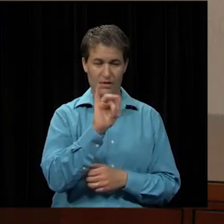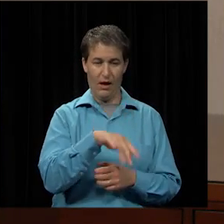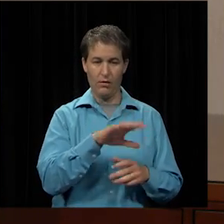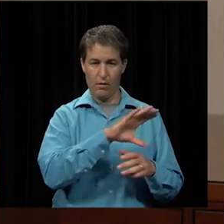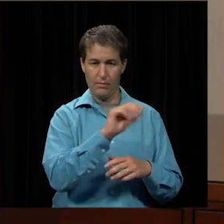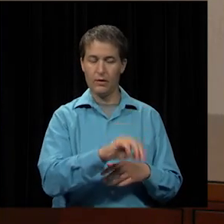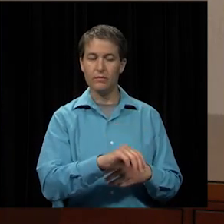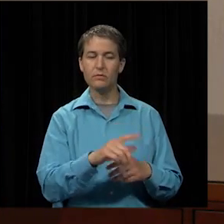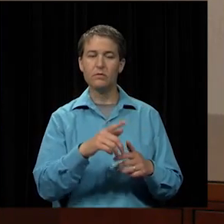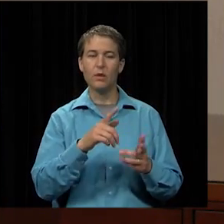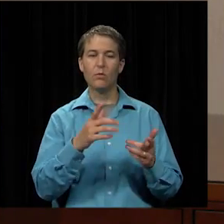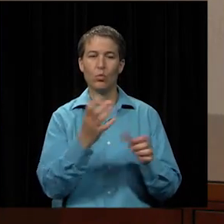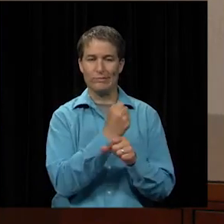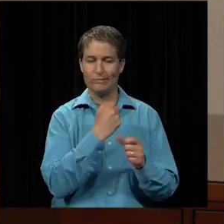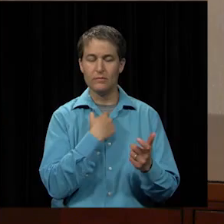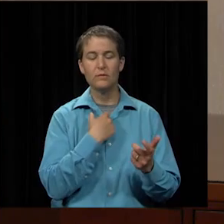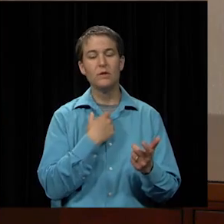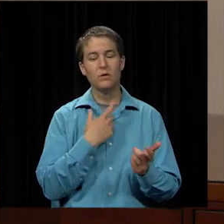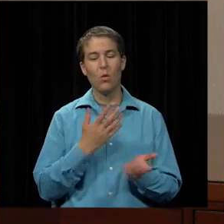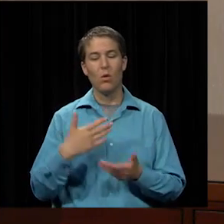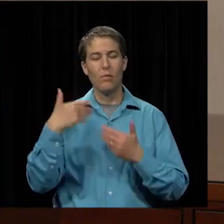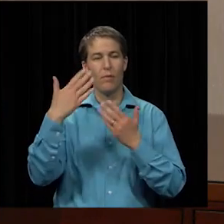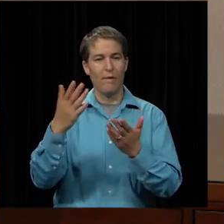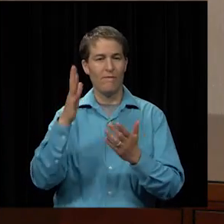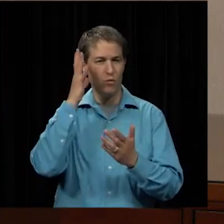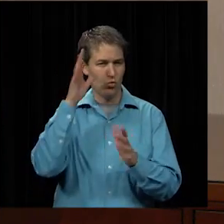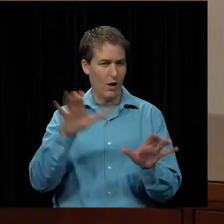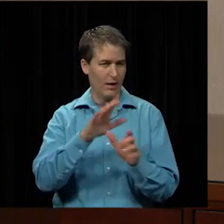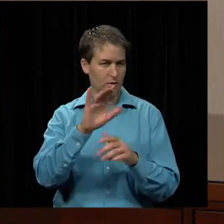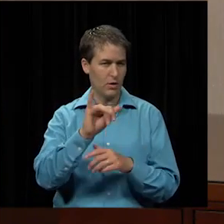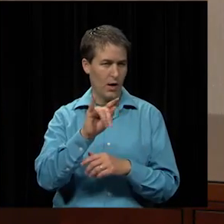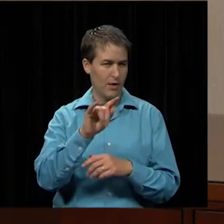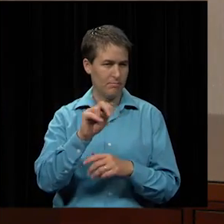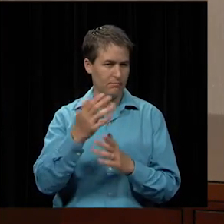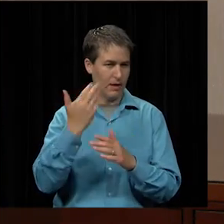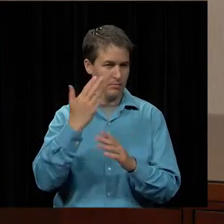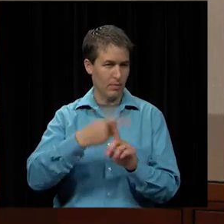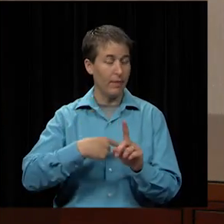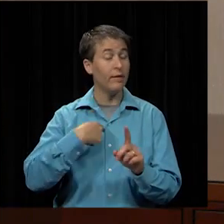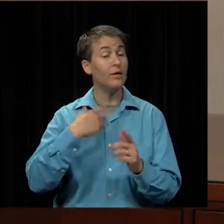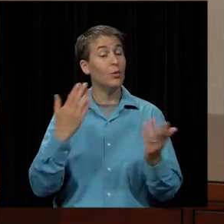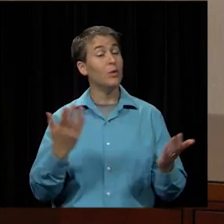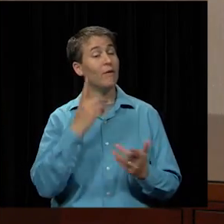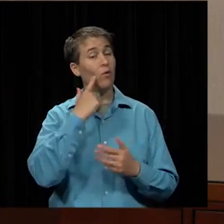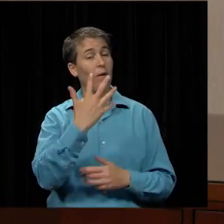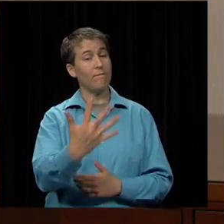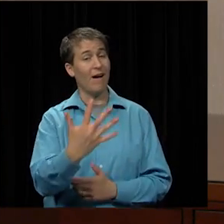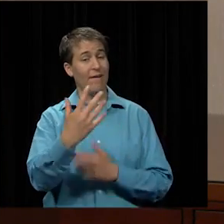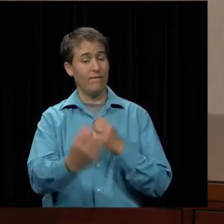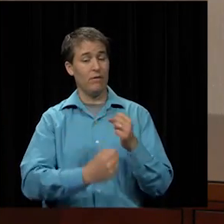was presented as a future action item last month and we're here this month for a five-year contract